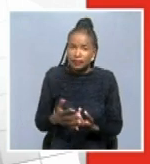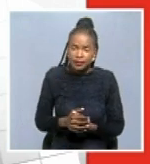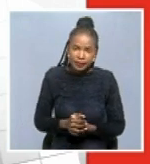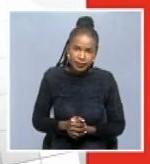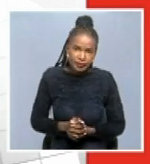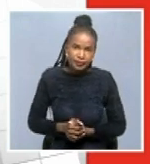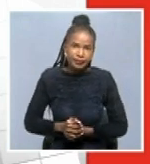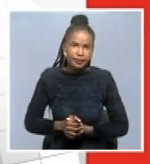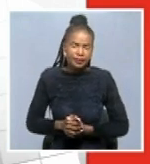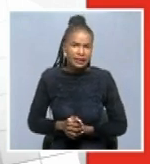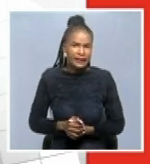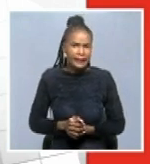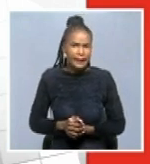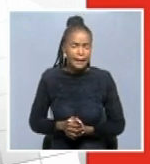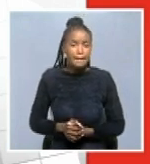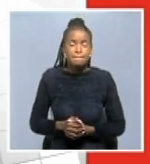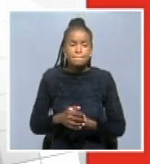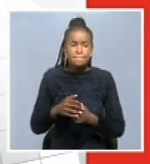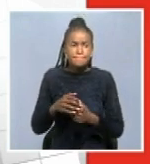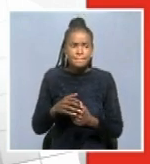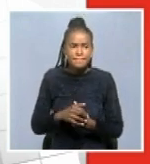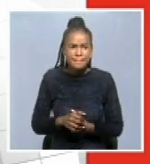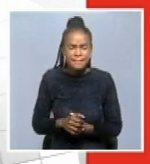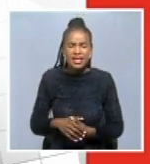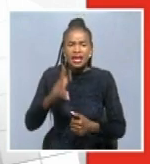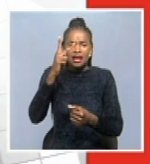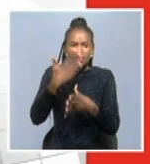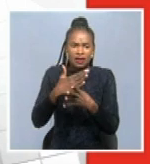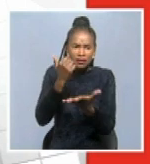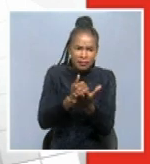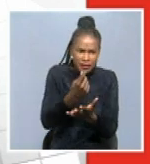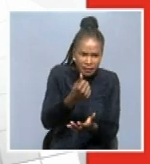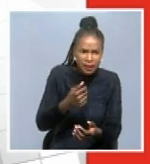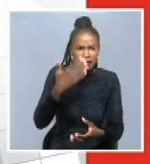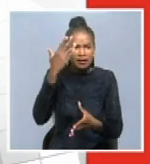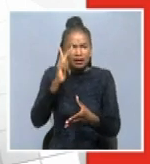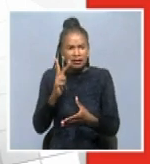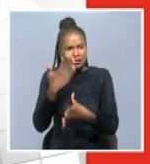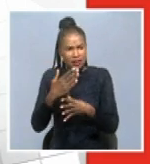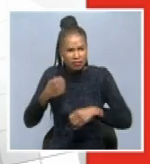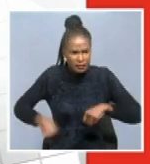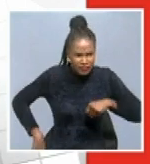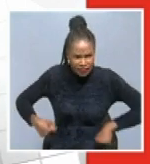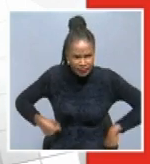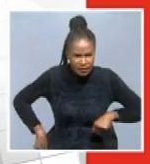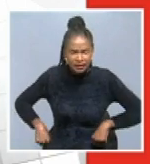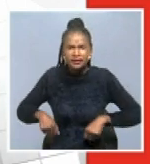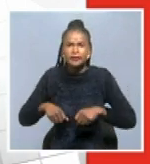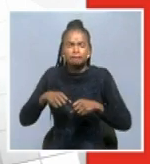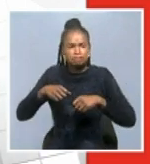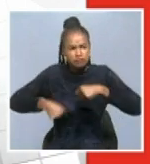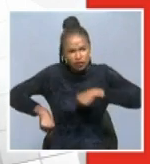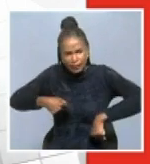that are in pharmacies, bank tellers, clients, mean, security guards, cleaners,